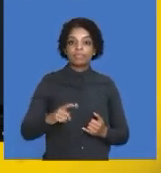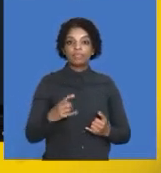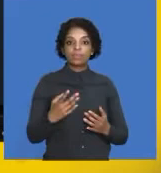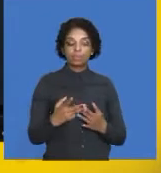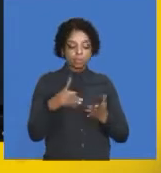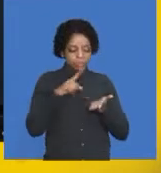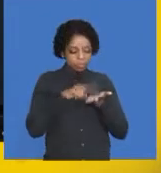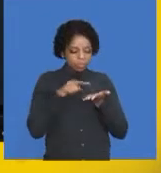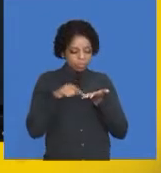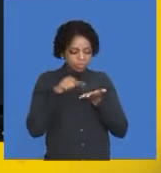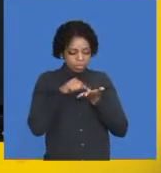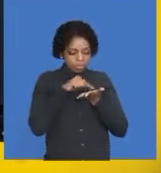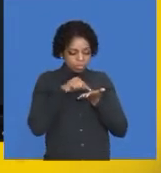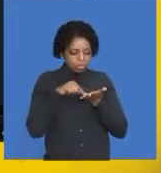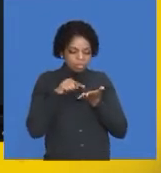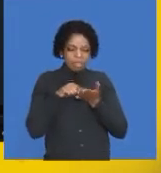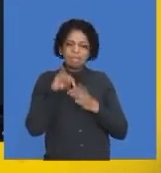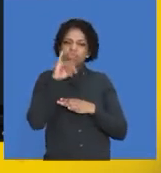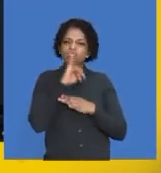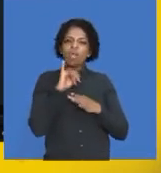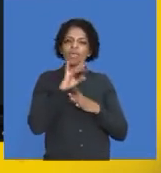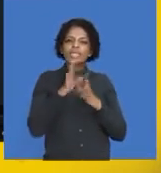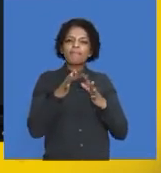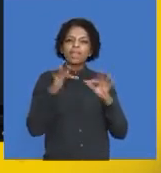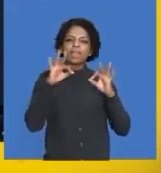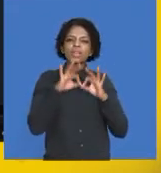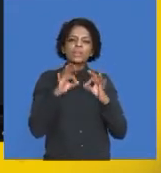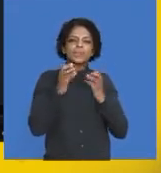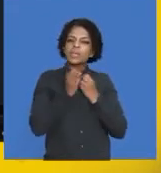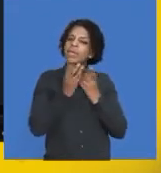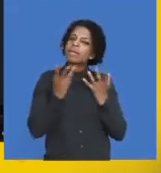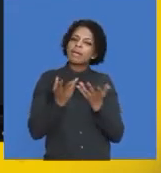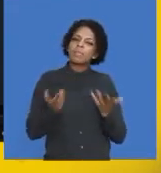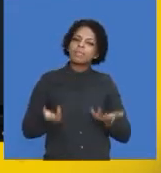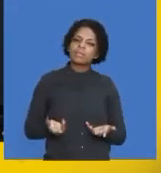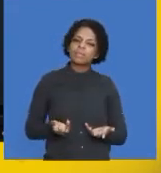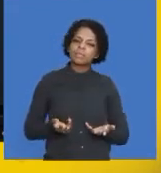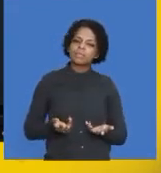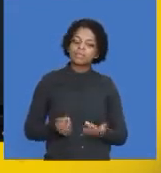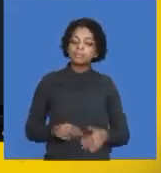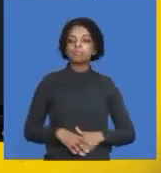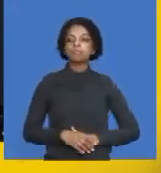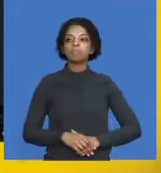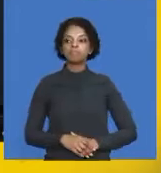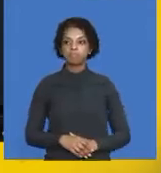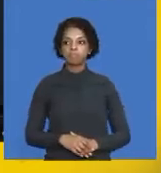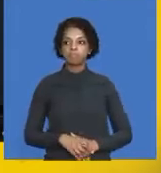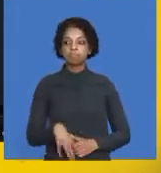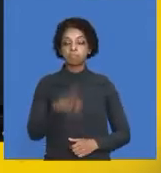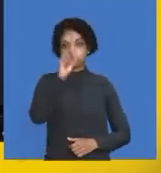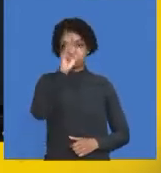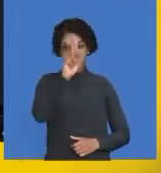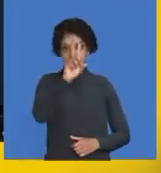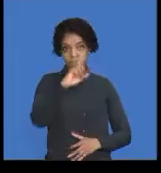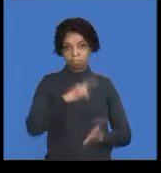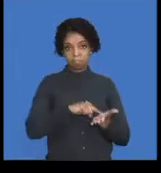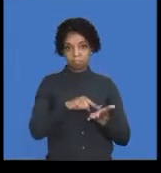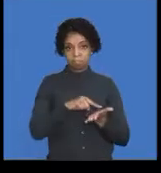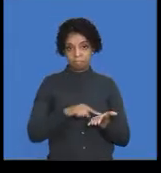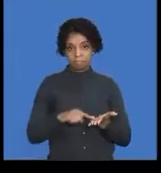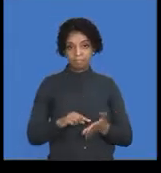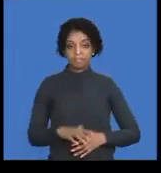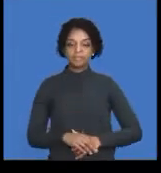work out what was the insurance value for the factory. Okay. Let's look at our calculation.